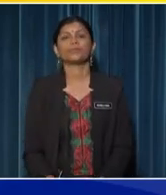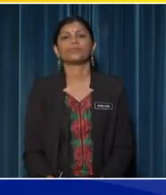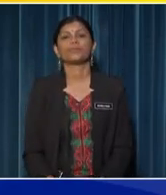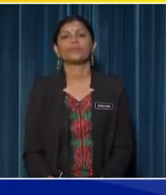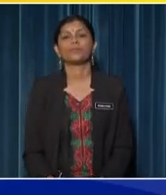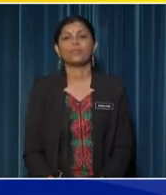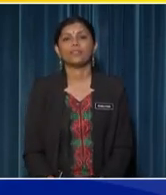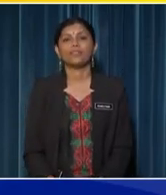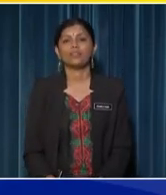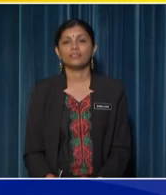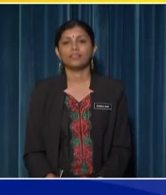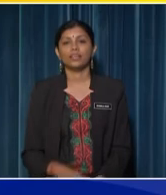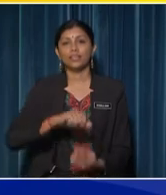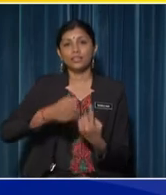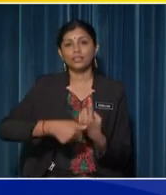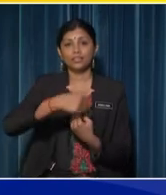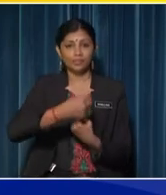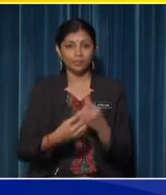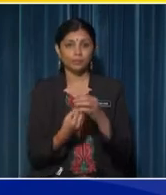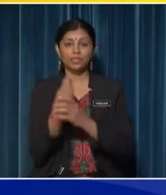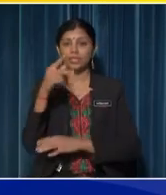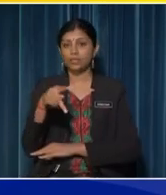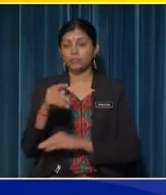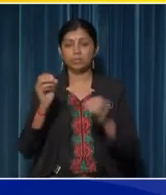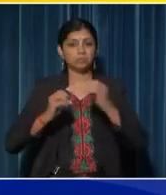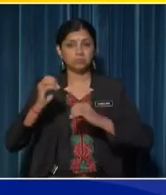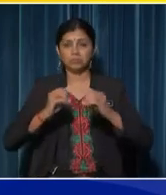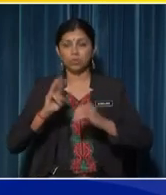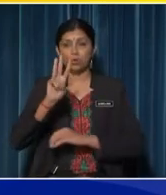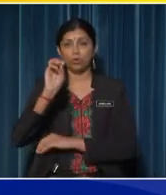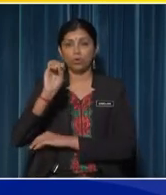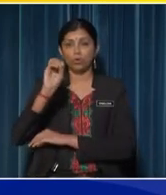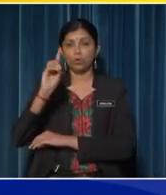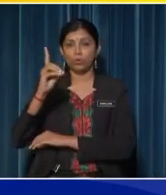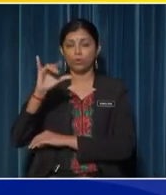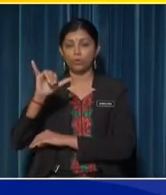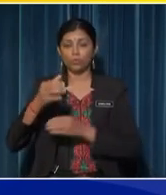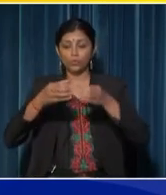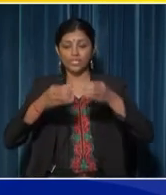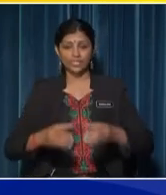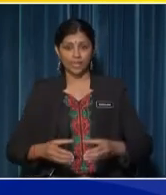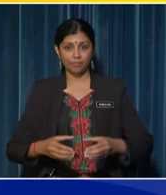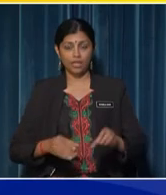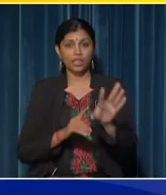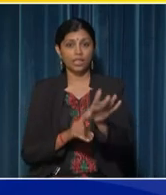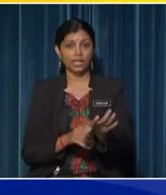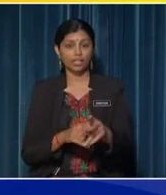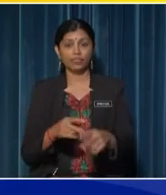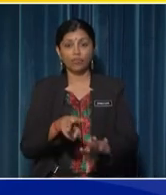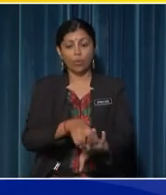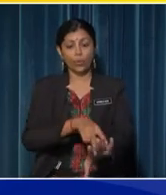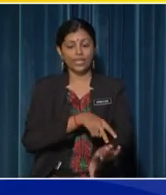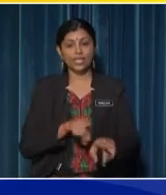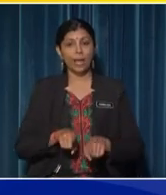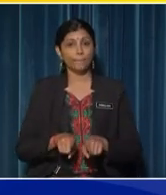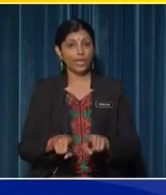The banana plant does not have a woody stem The leaf veins are parallel